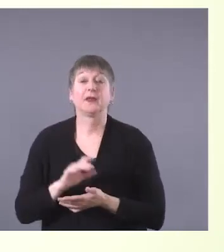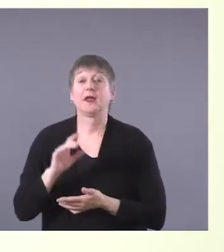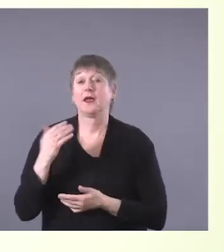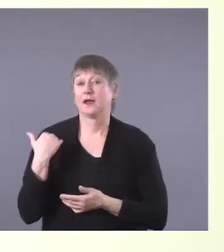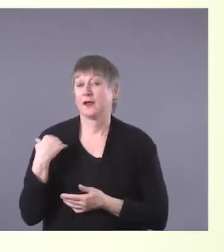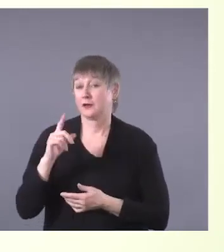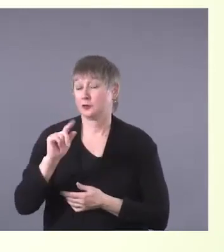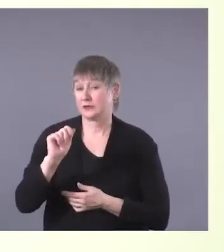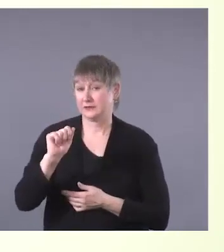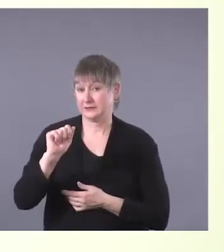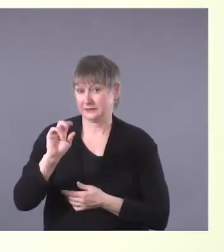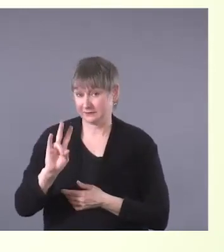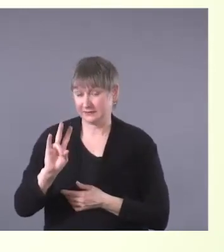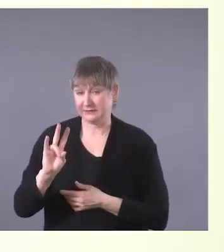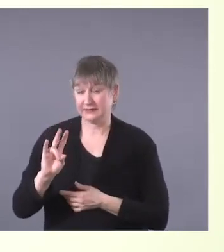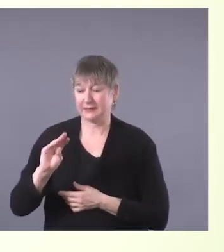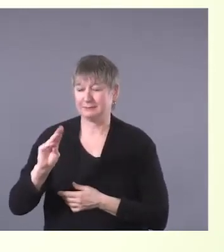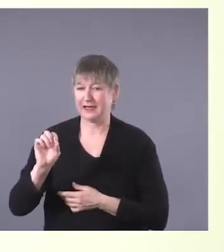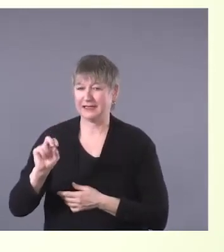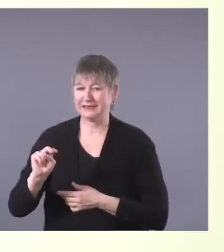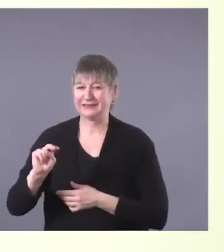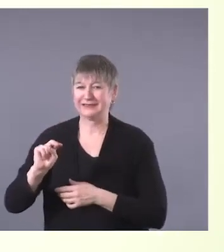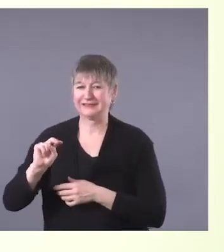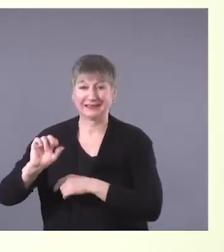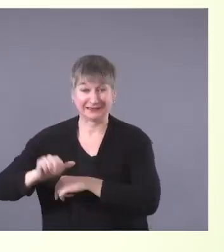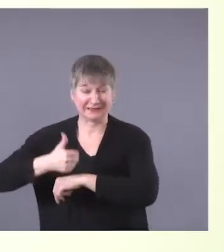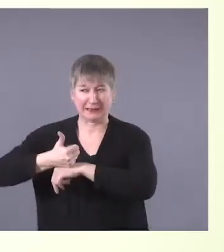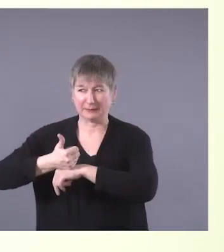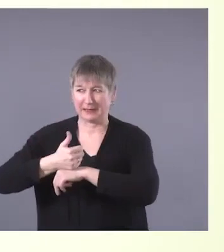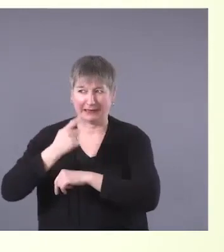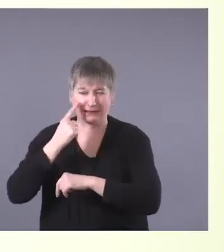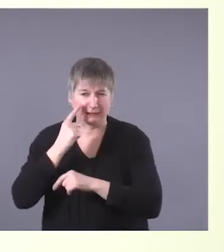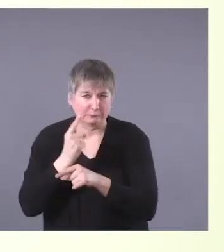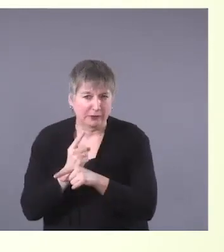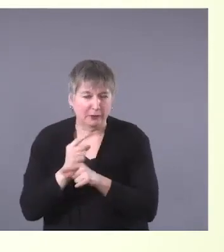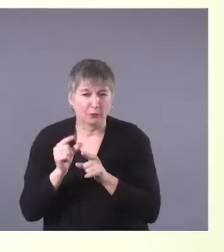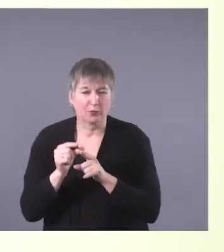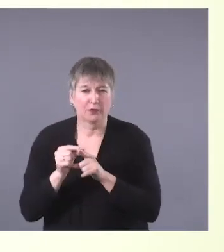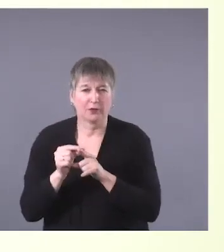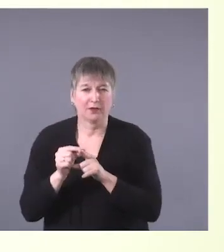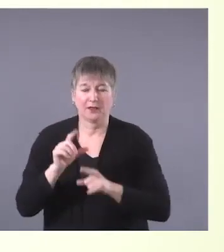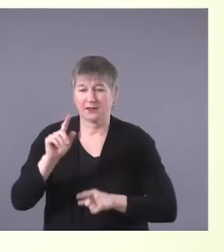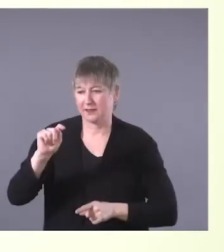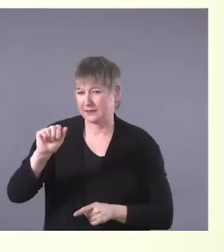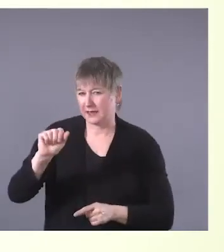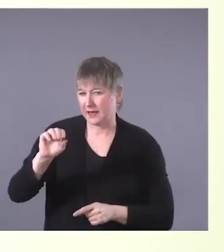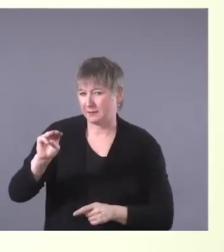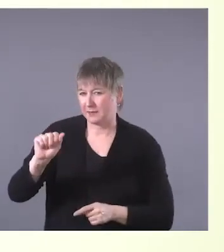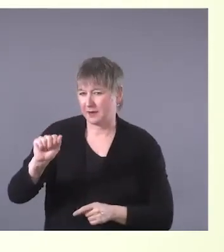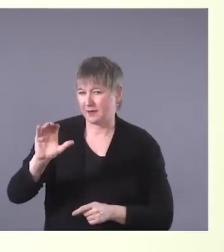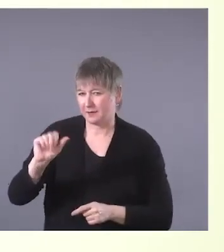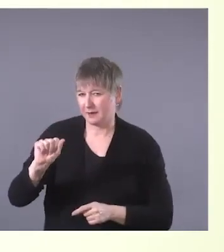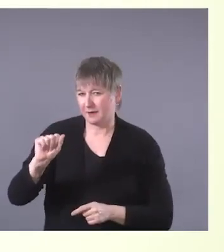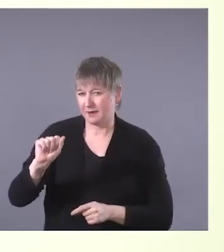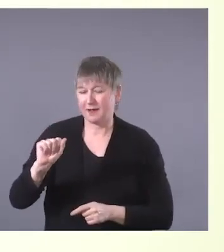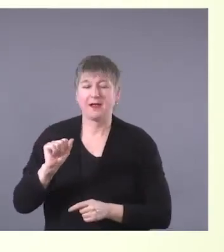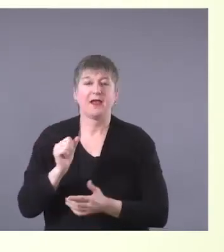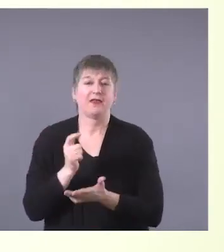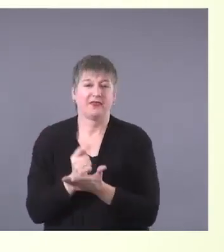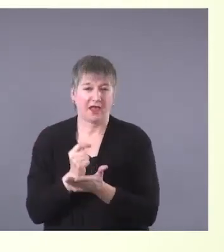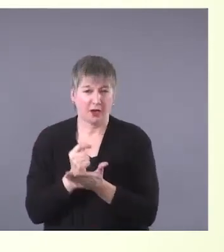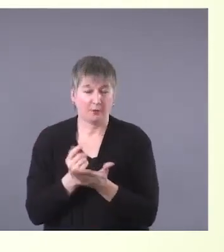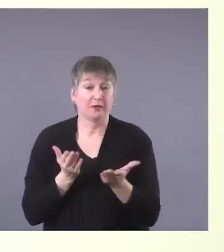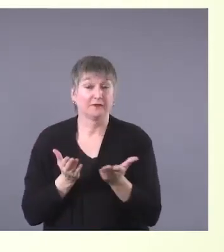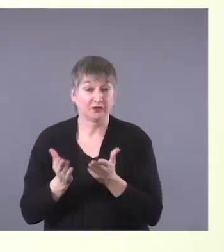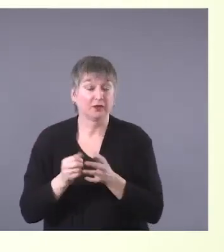Megan incorporated, and I'm hoping I'm pronouncing this correct, Megan, Tamika Therapy Services, which has grown